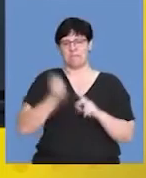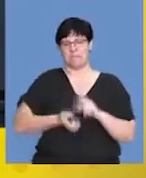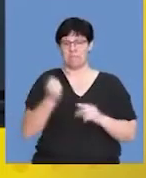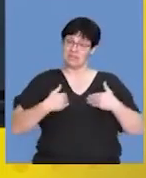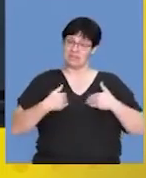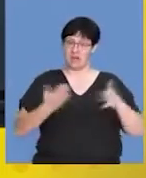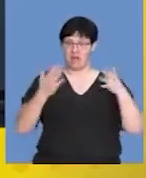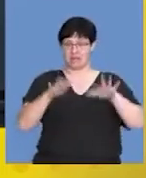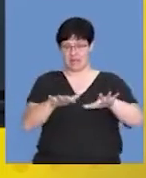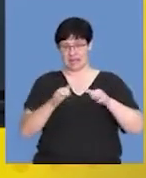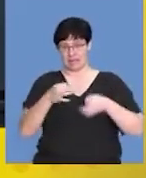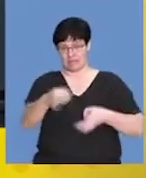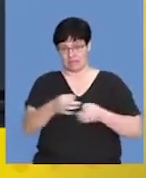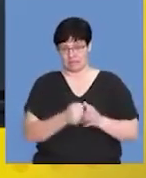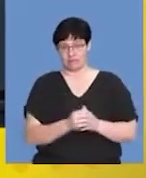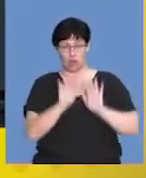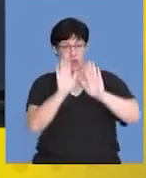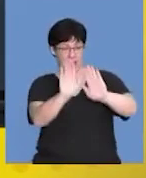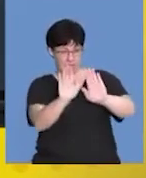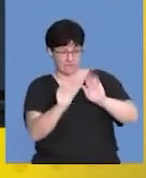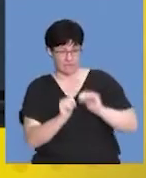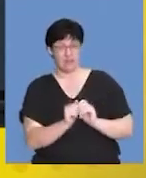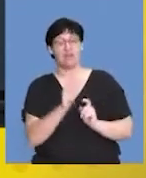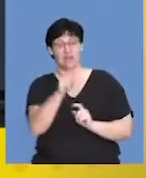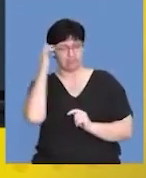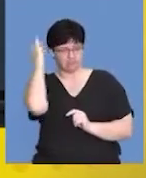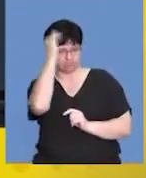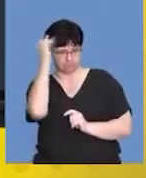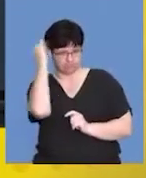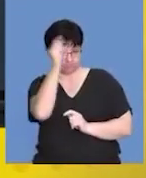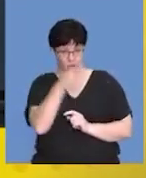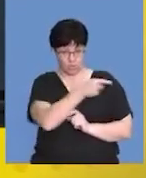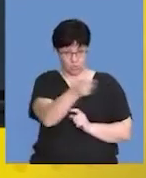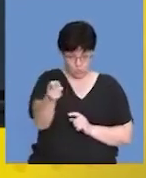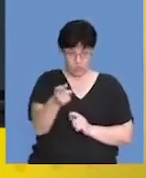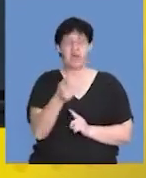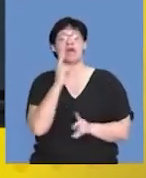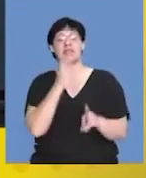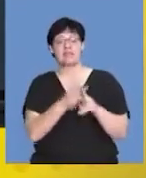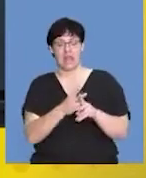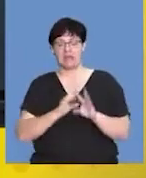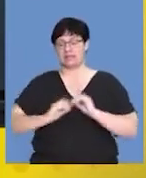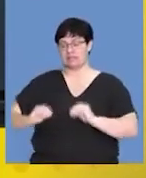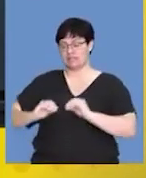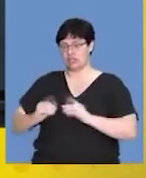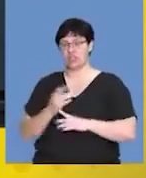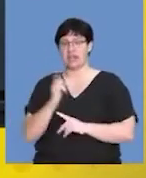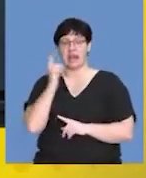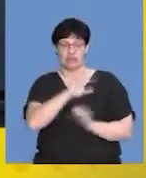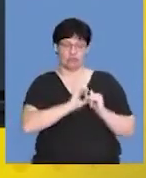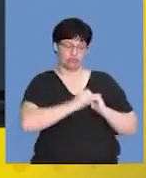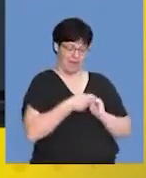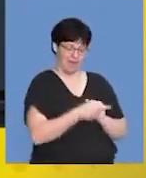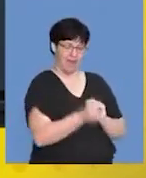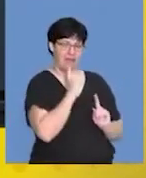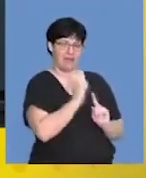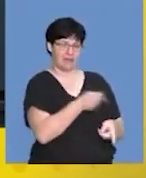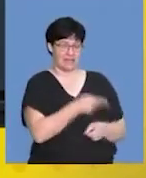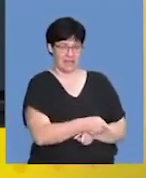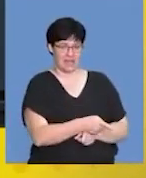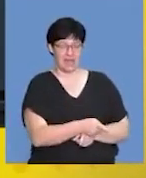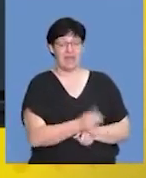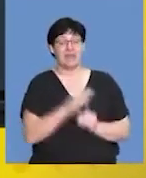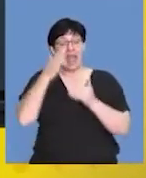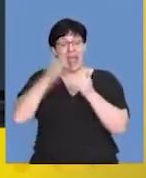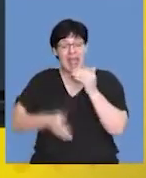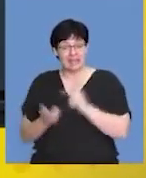of the exam. So I'm going to leave that with you guys to sim over. And then as we get into the lesson, I'm hoping that you guys can attempt the other questions and we